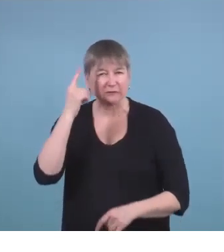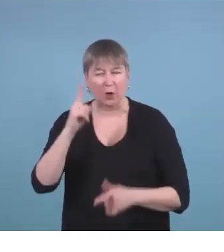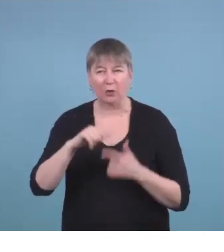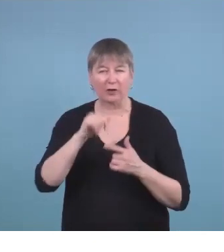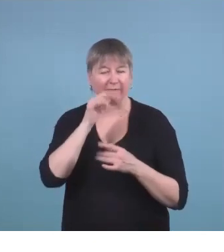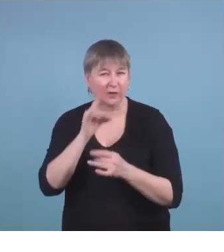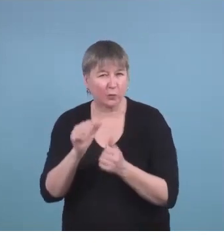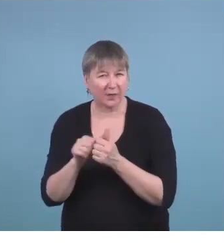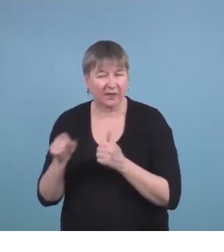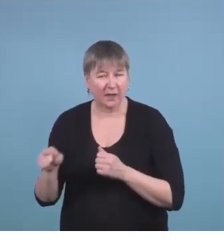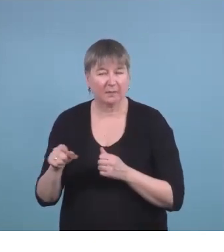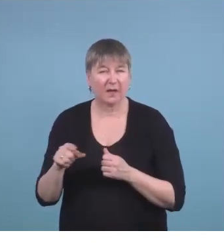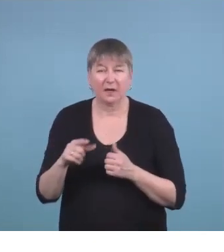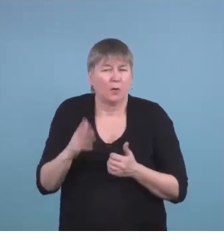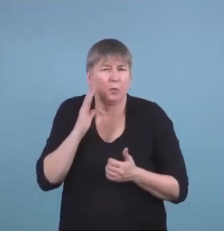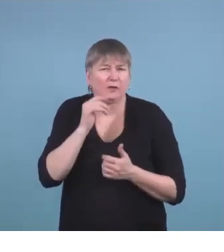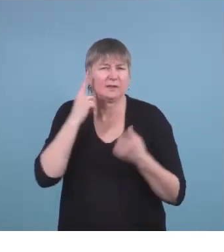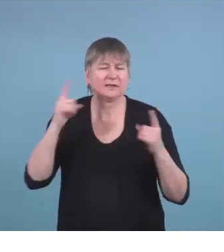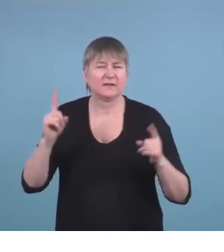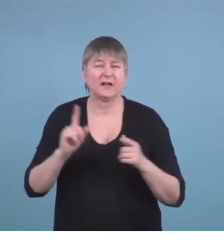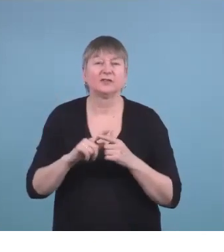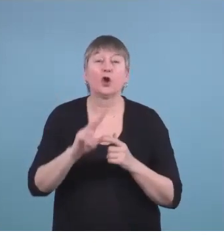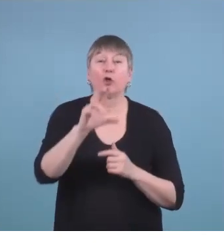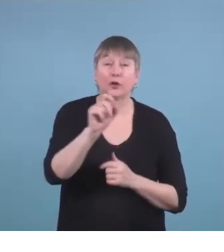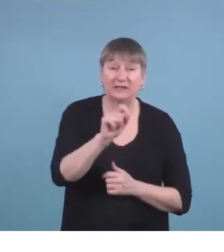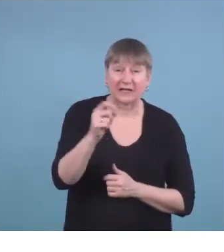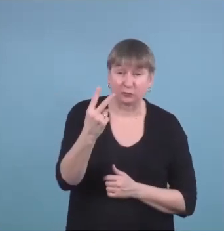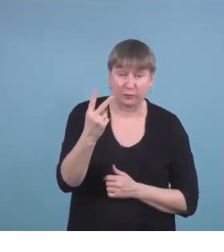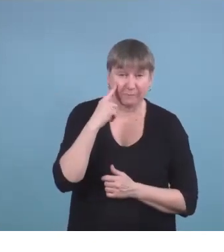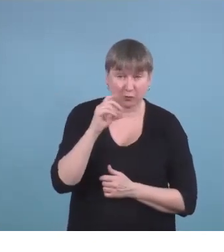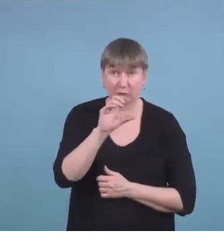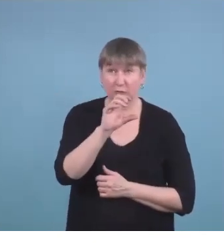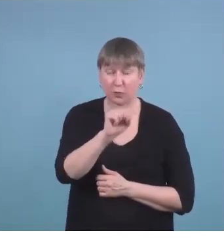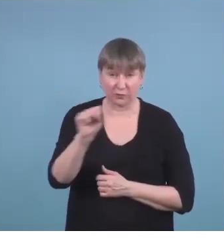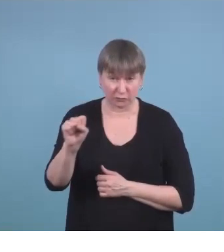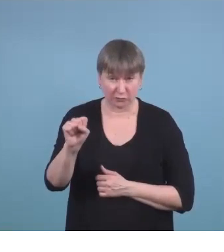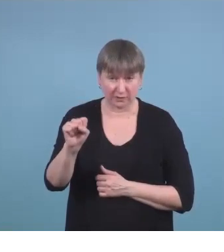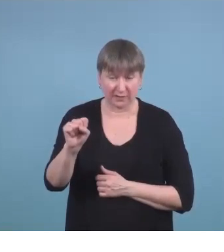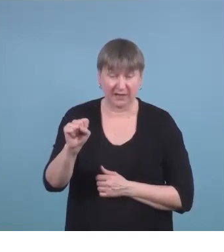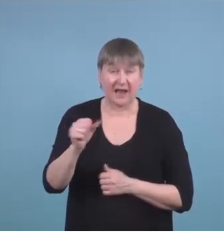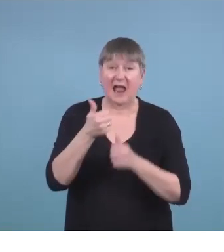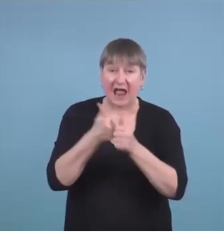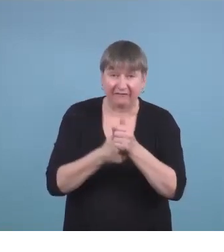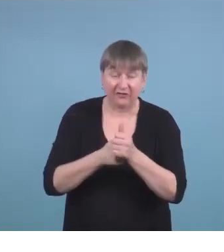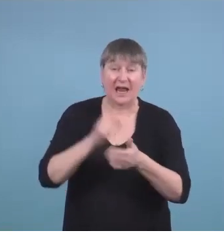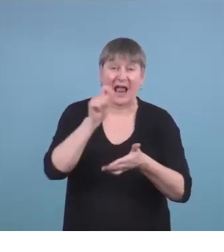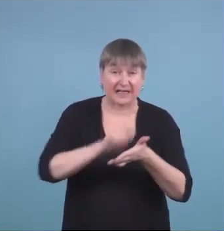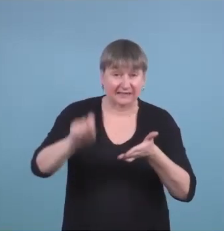30-2 year for those social studies kids every single essay they wrote